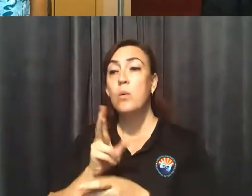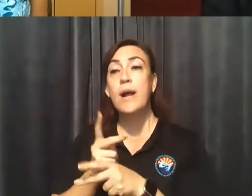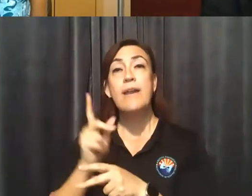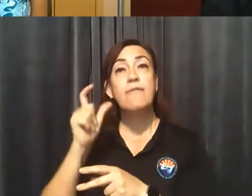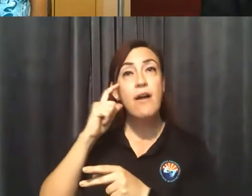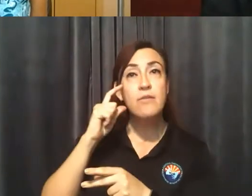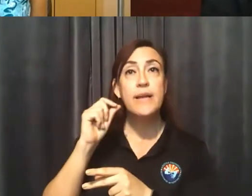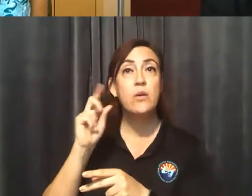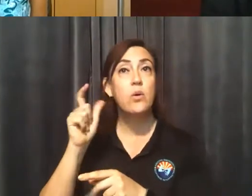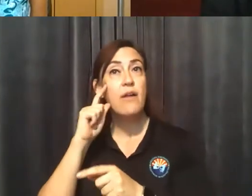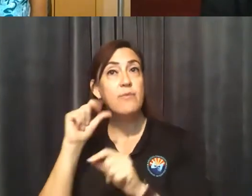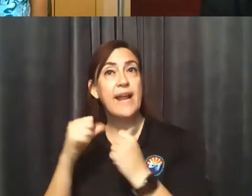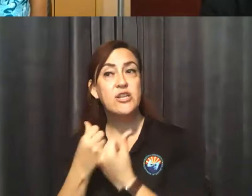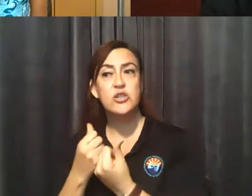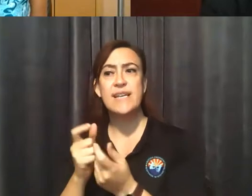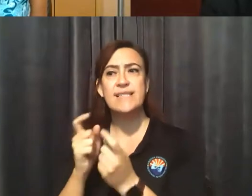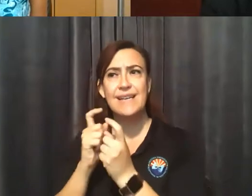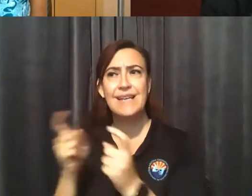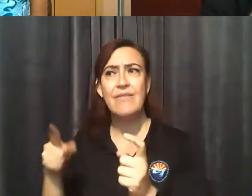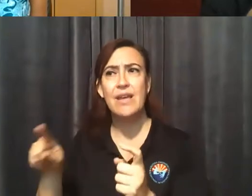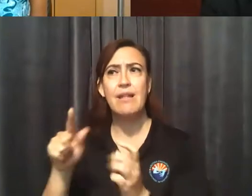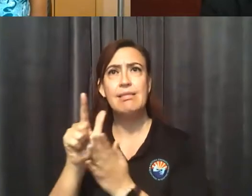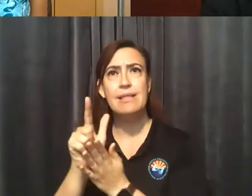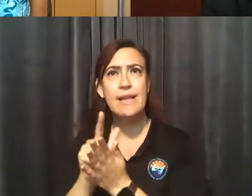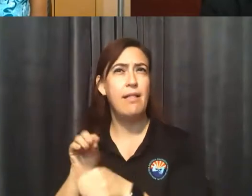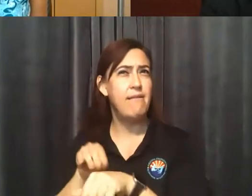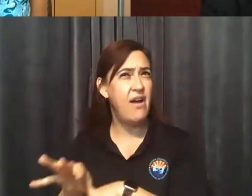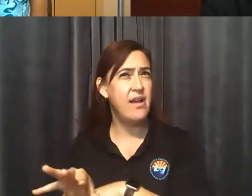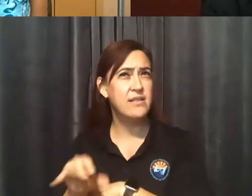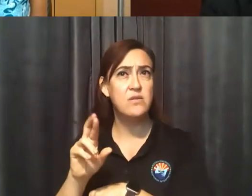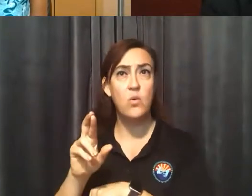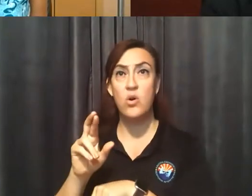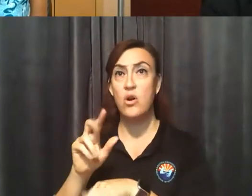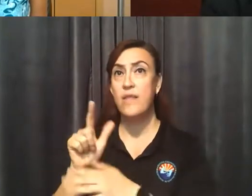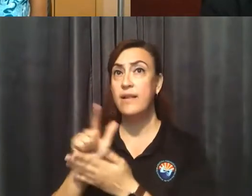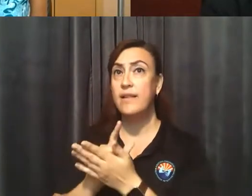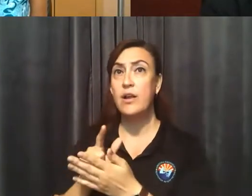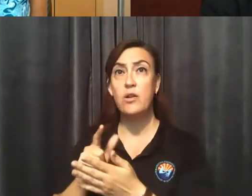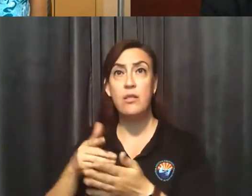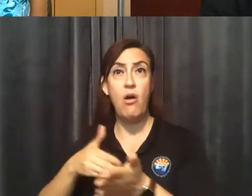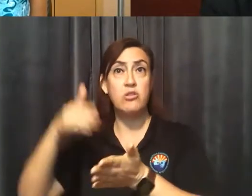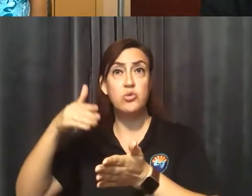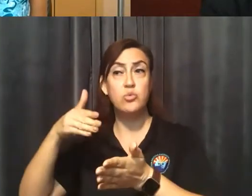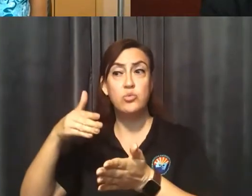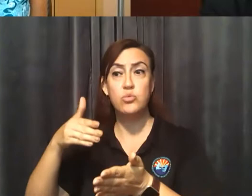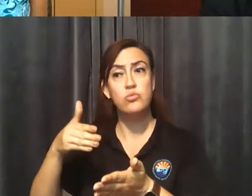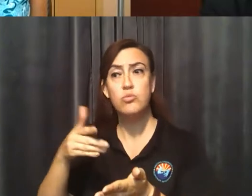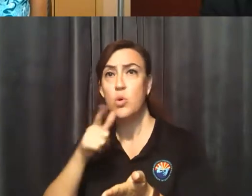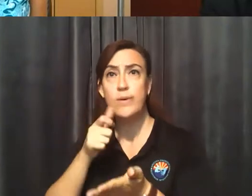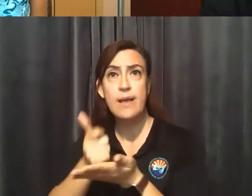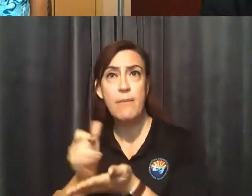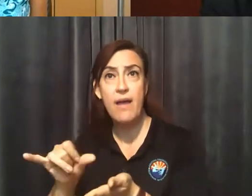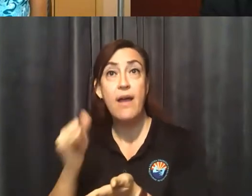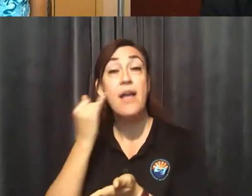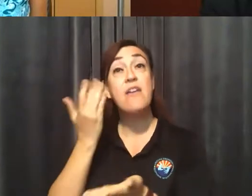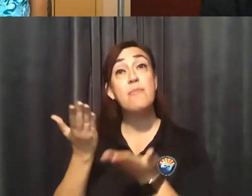is giving fitness centers legal advice or joining in the legal battle lawsuit for when a person wearing a mask